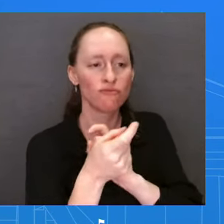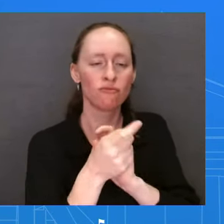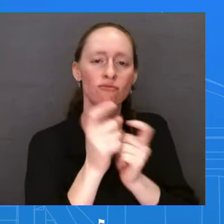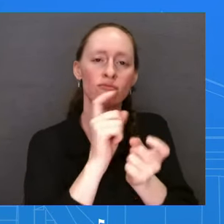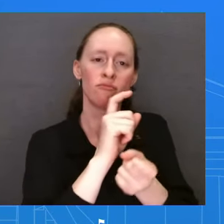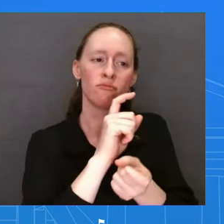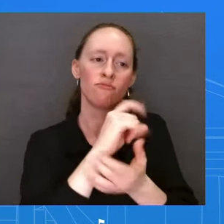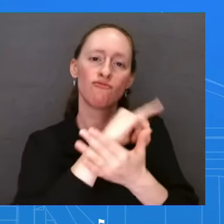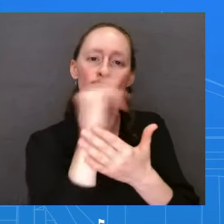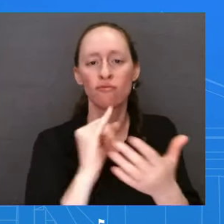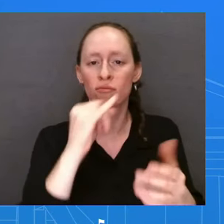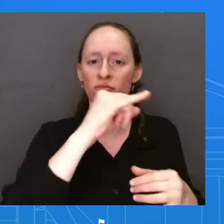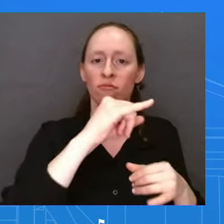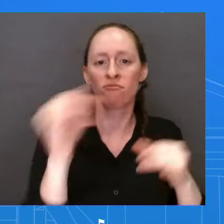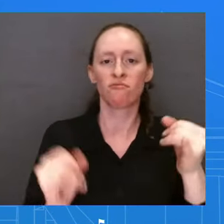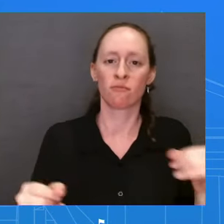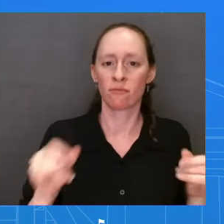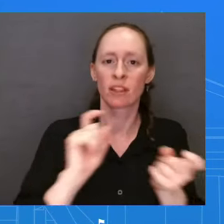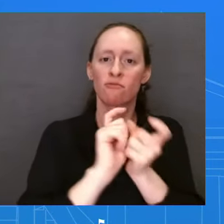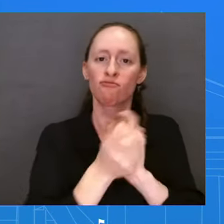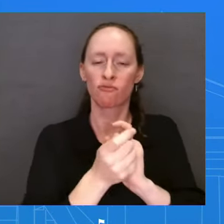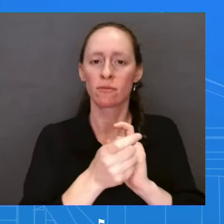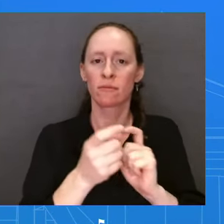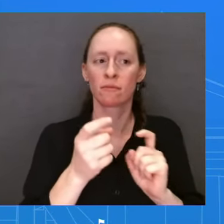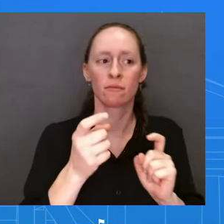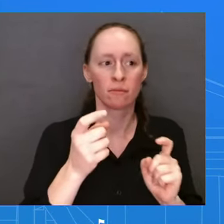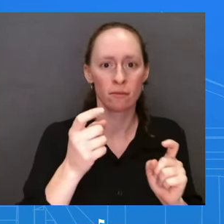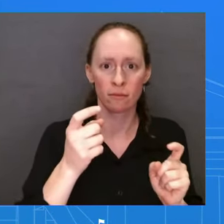Americans to have their voices heard at the ballot box.